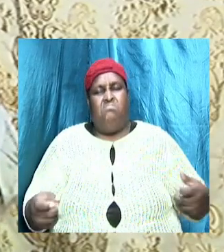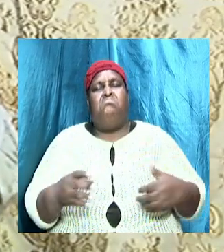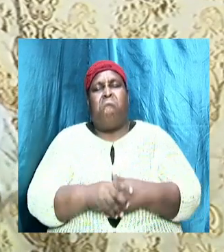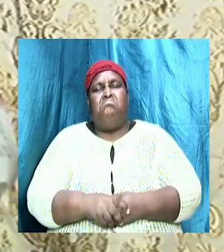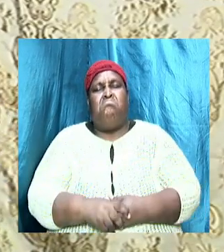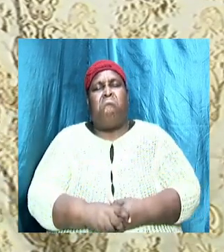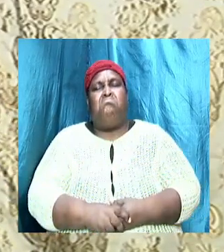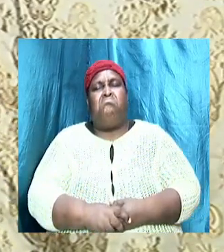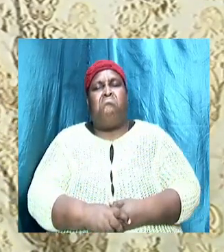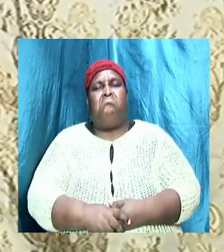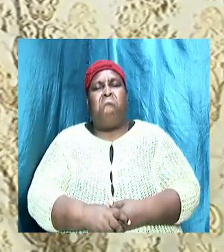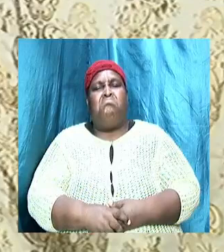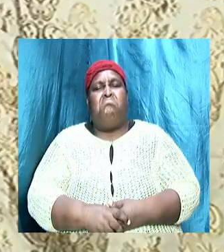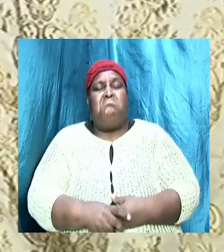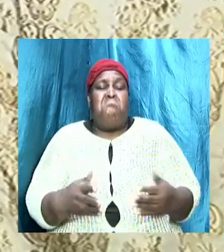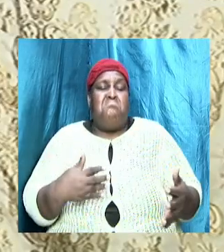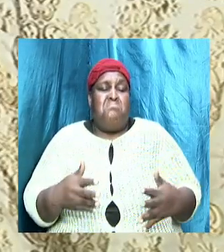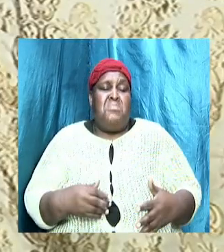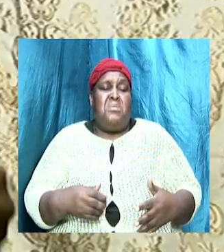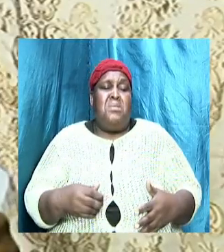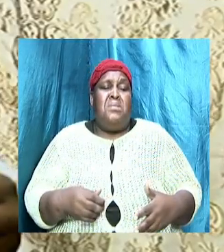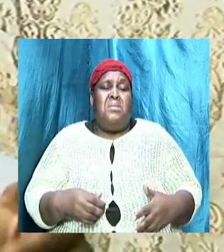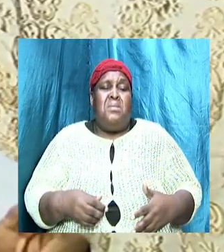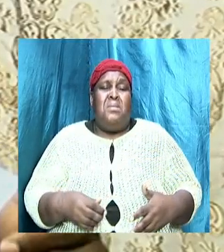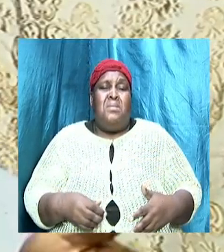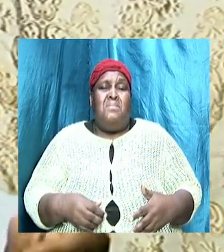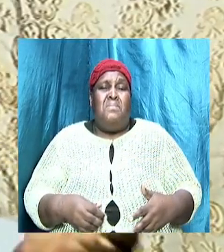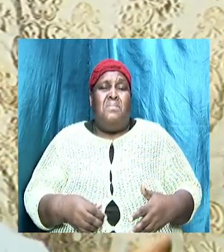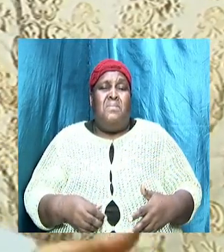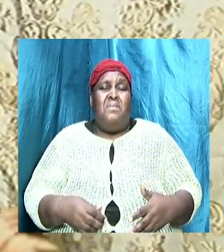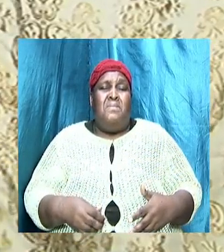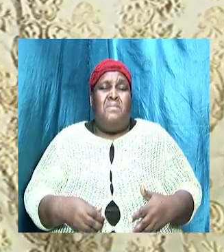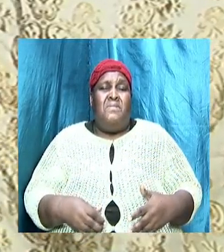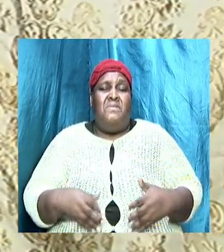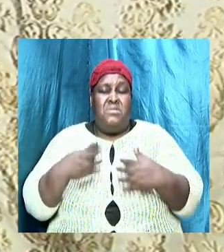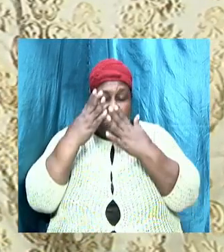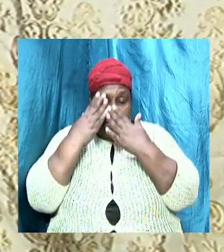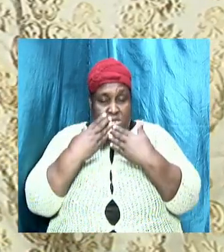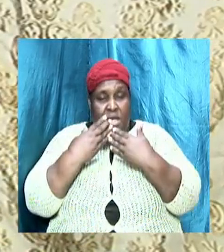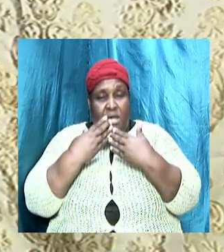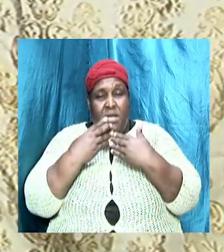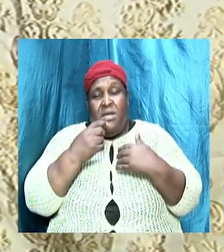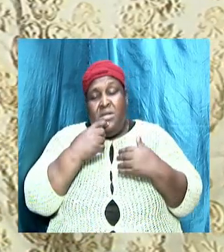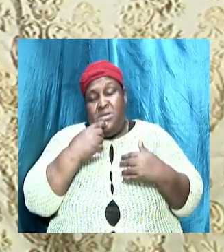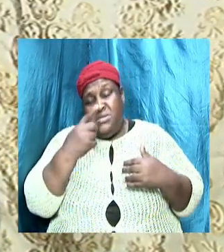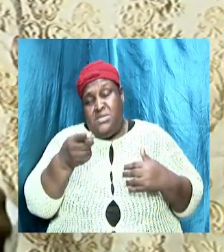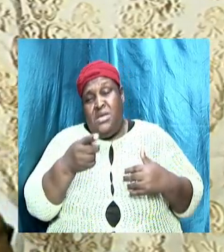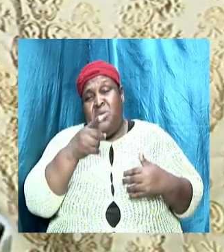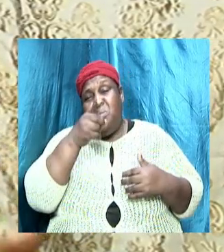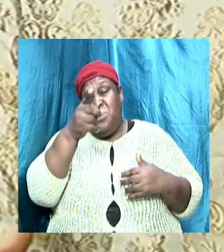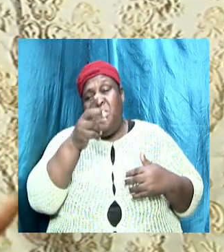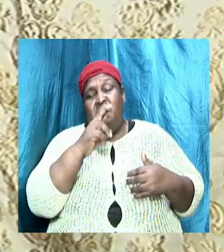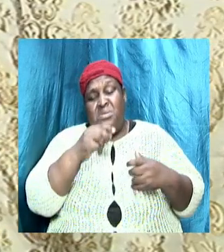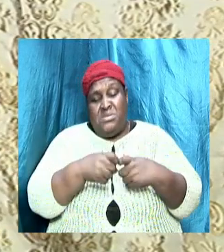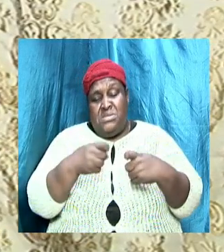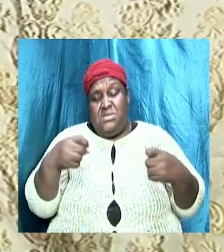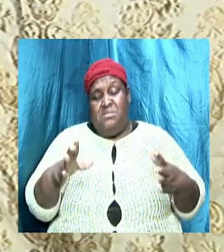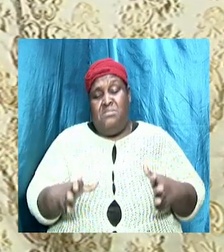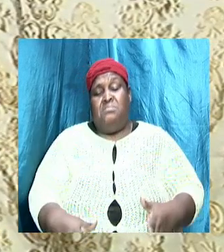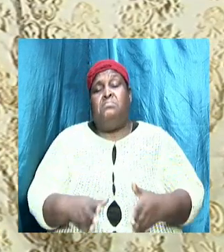might be harsh if we tell somebody that look here you are a sinner and people don't want to hear that they are sinners